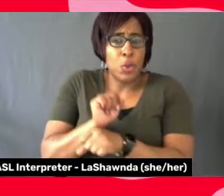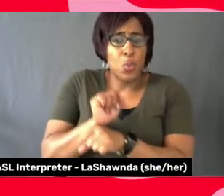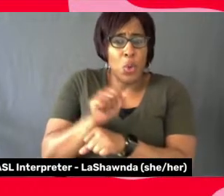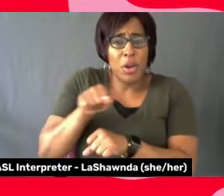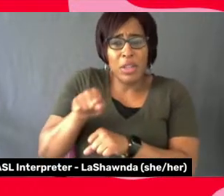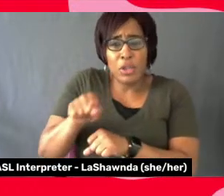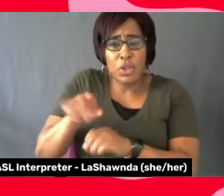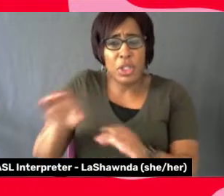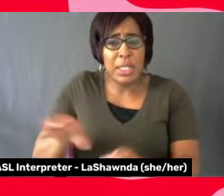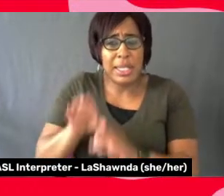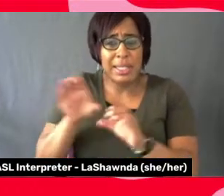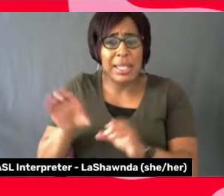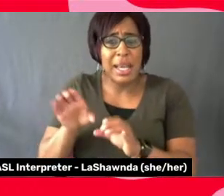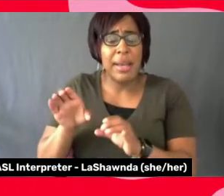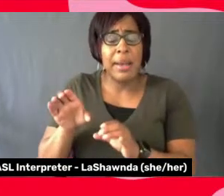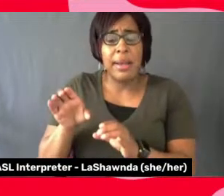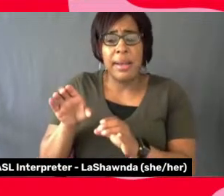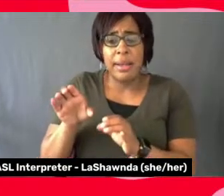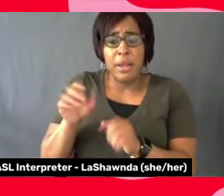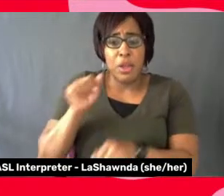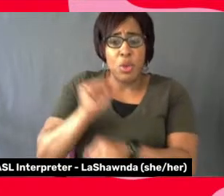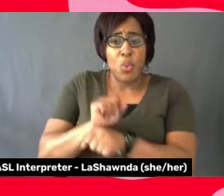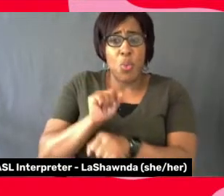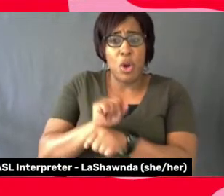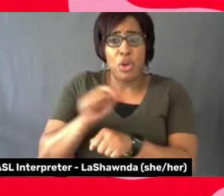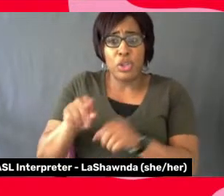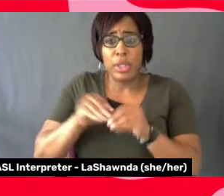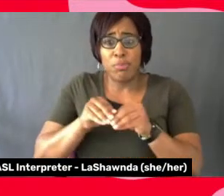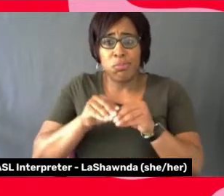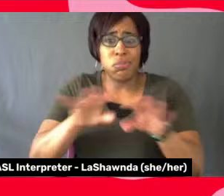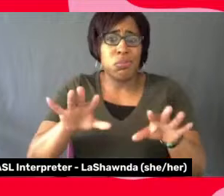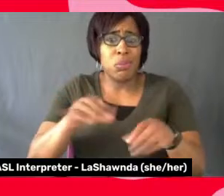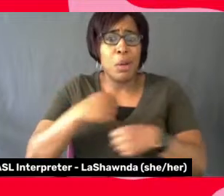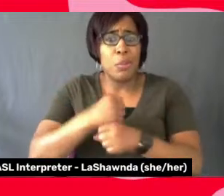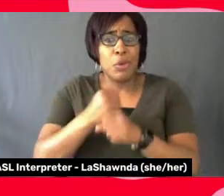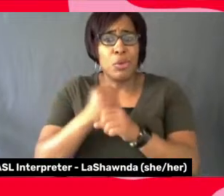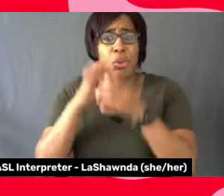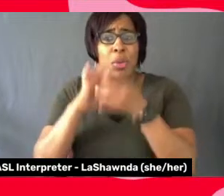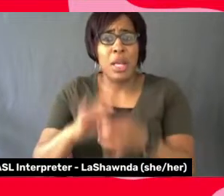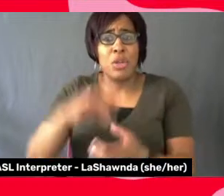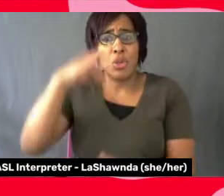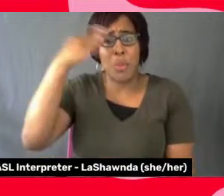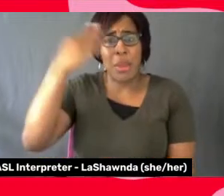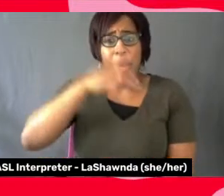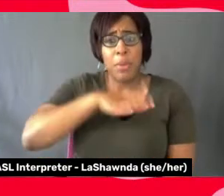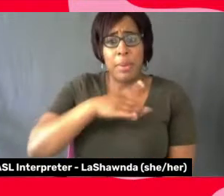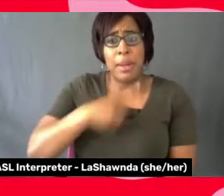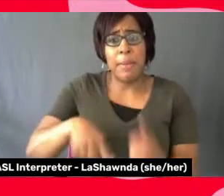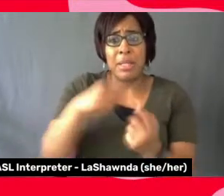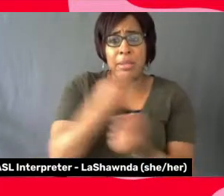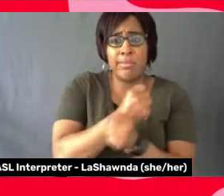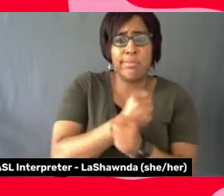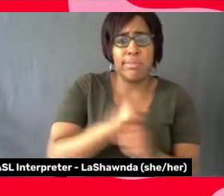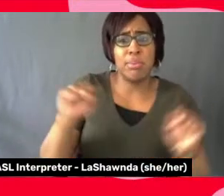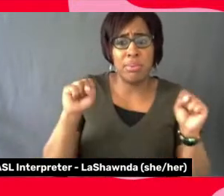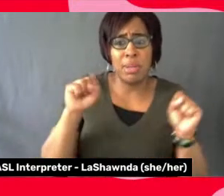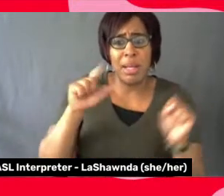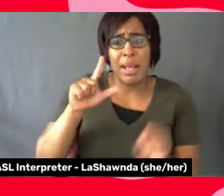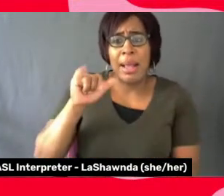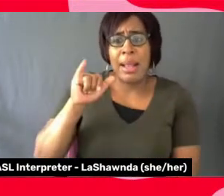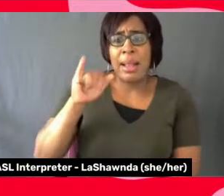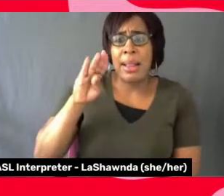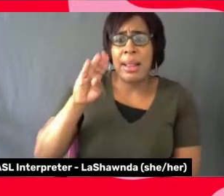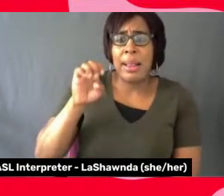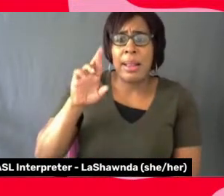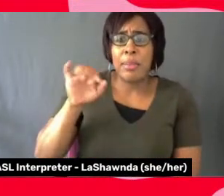the work that she put out there was about Black women and liberation and using art as